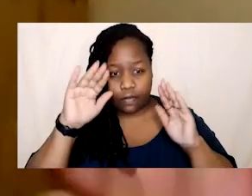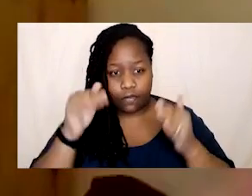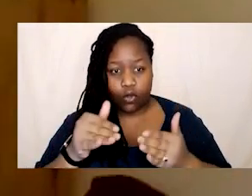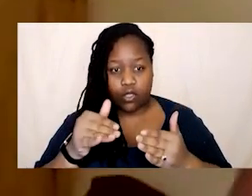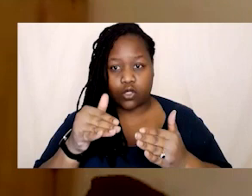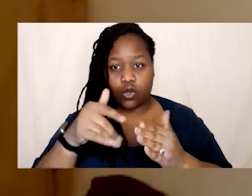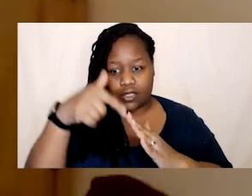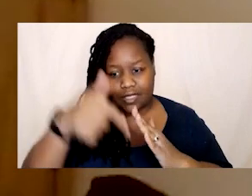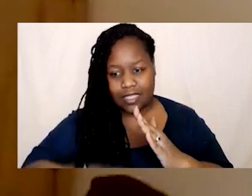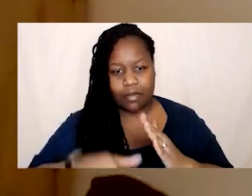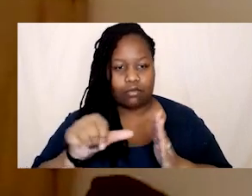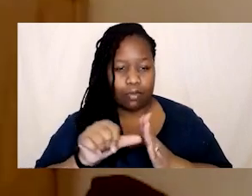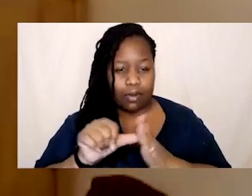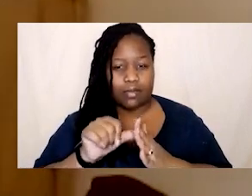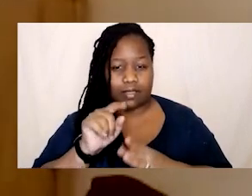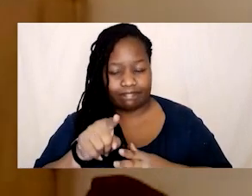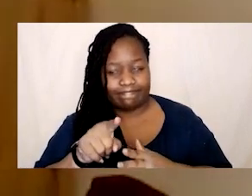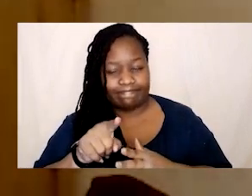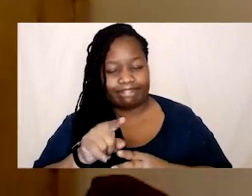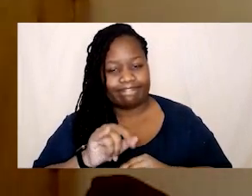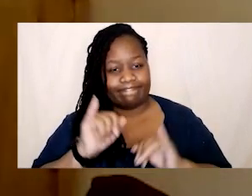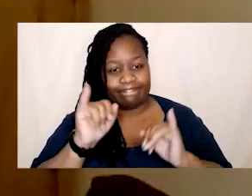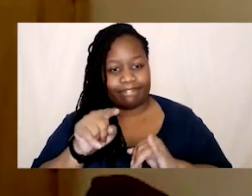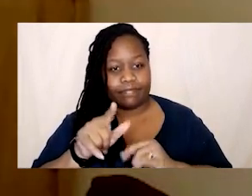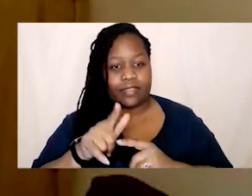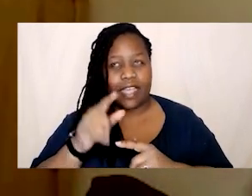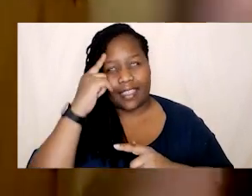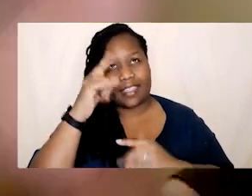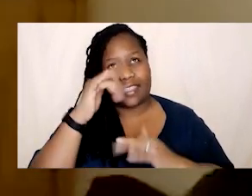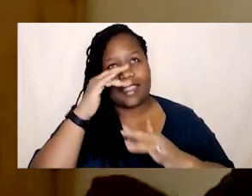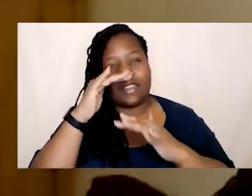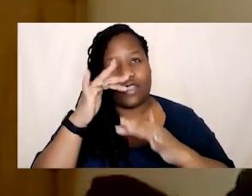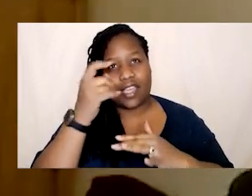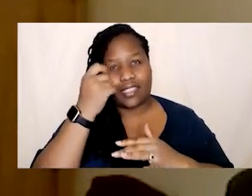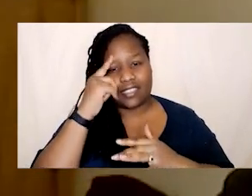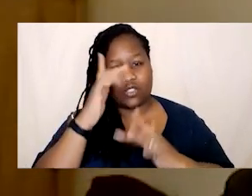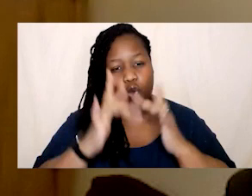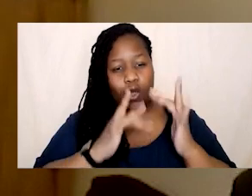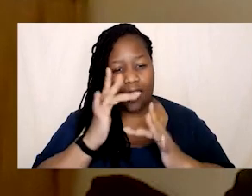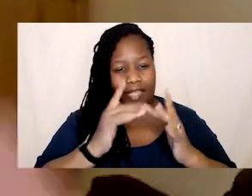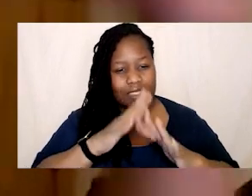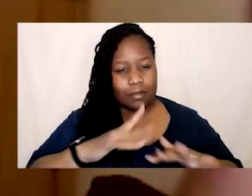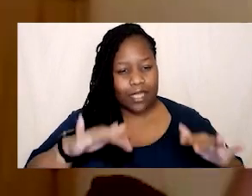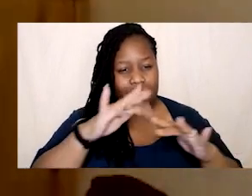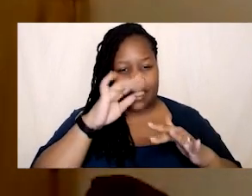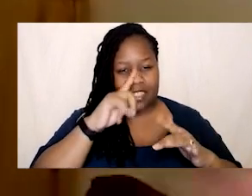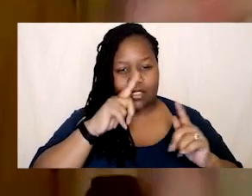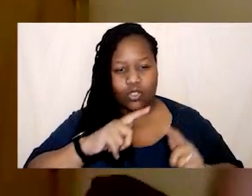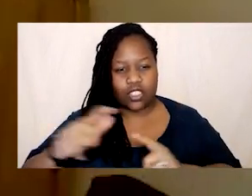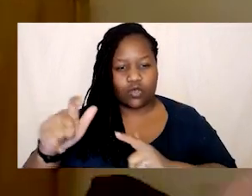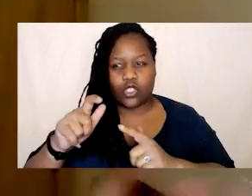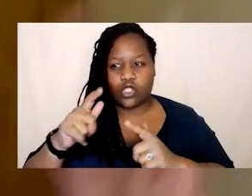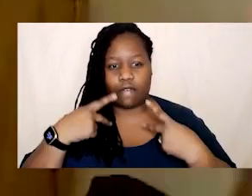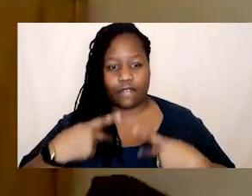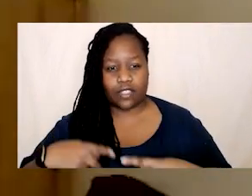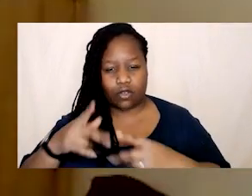in theory I understood the online space as a continuation of the offline space but actually as I